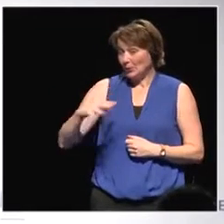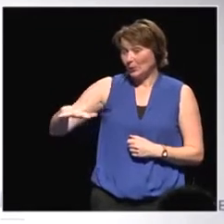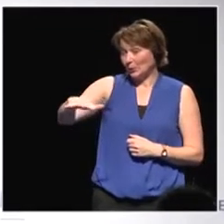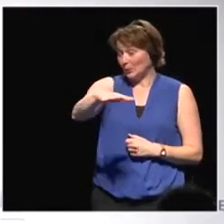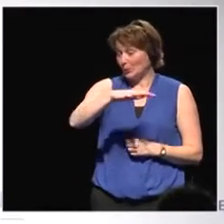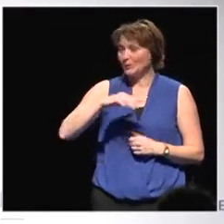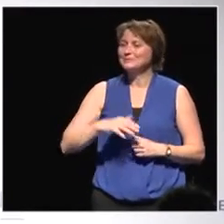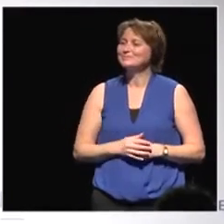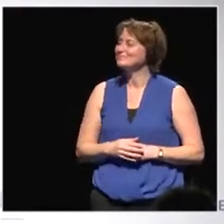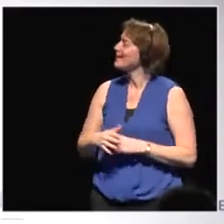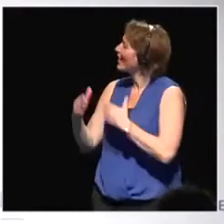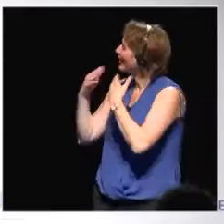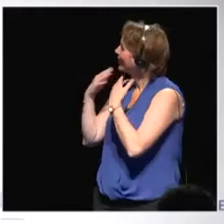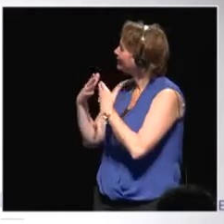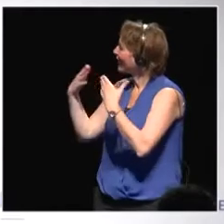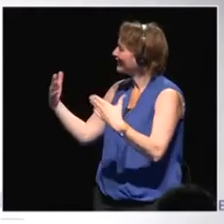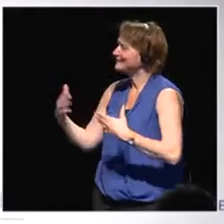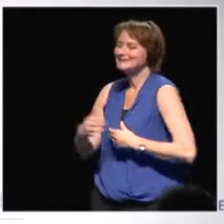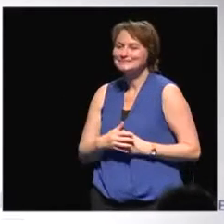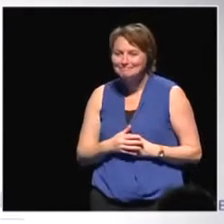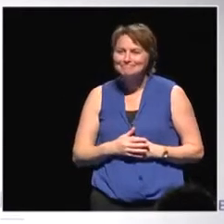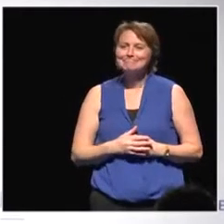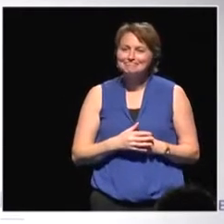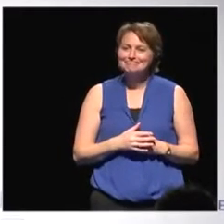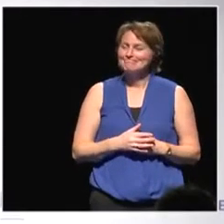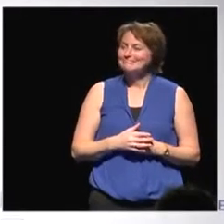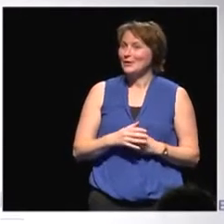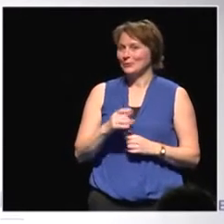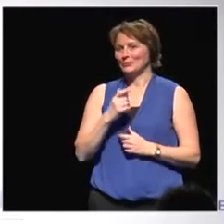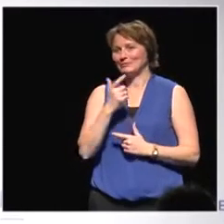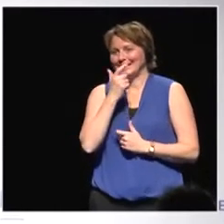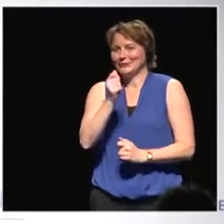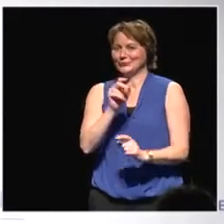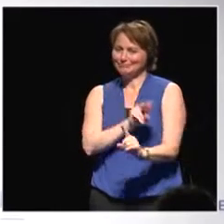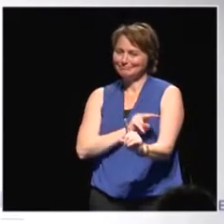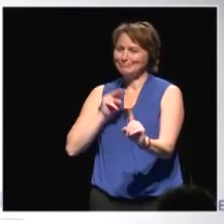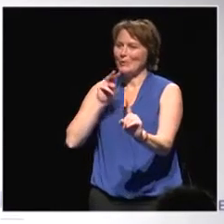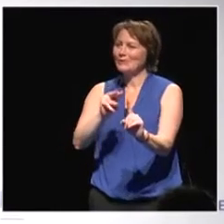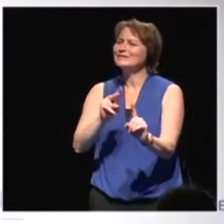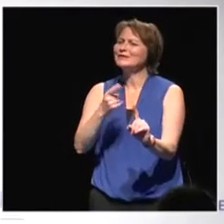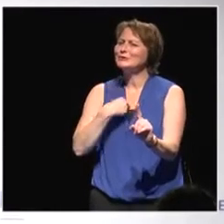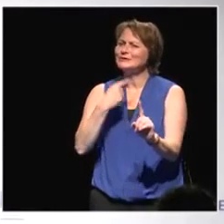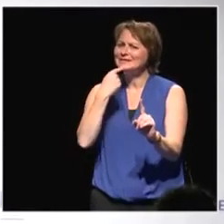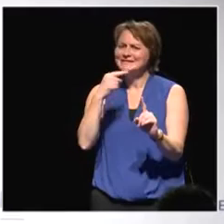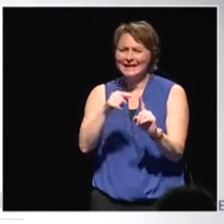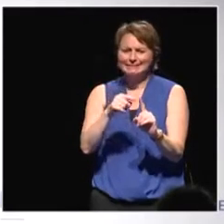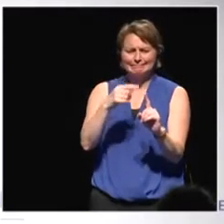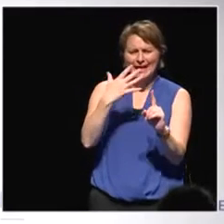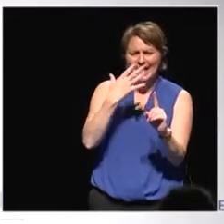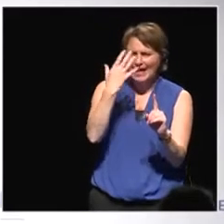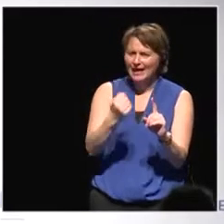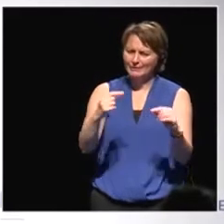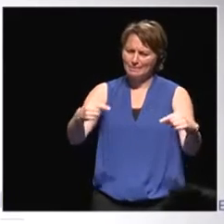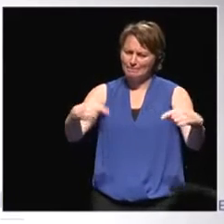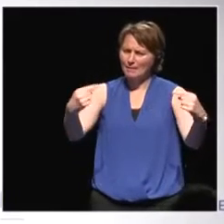Thanks a lot. This was a very interesting point of view, certainly. And I thank you especially on pointing out the paradoxes and the inconsistencies, because I